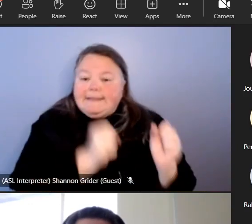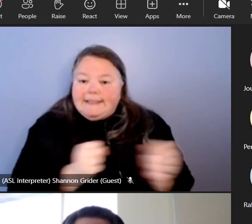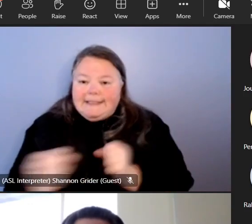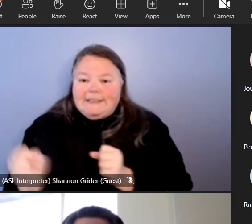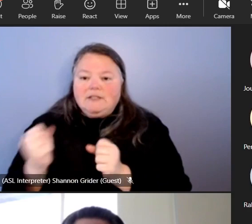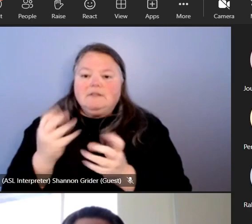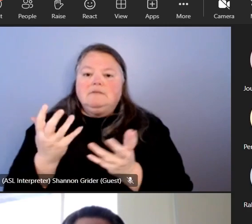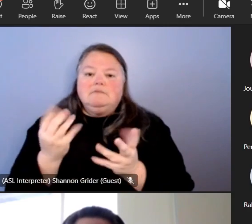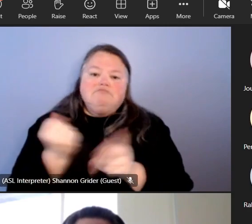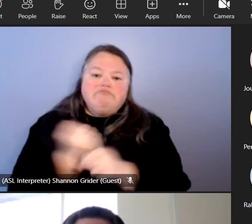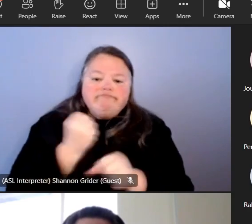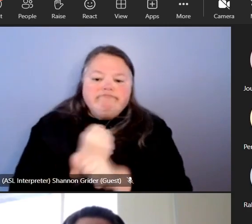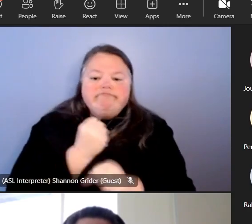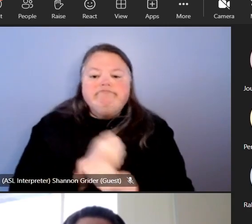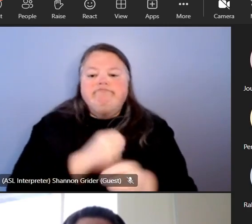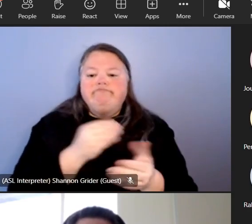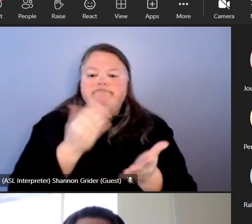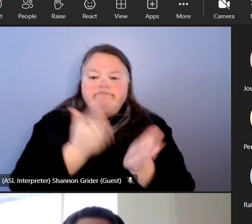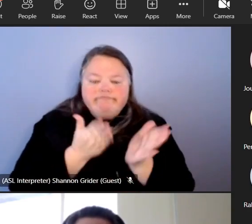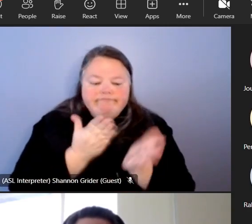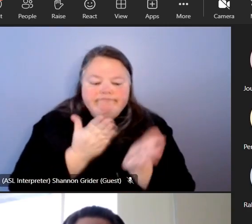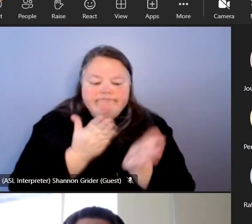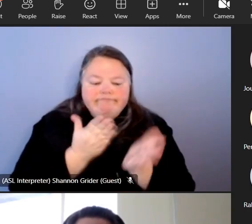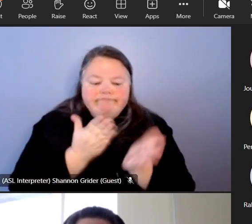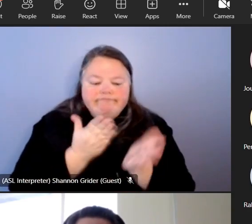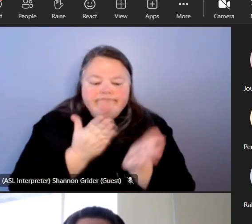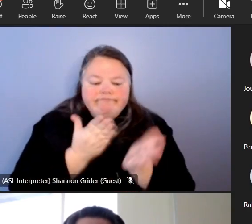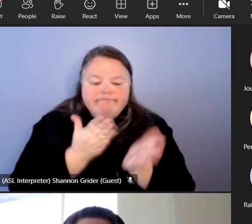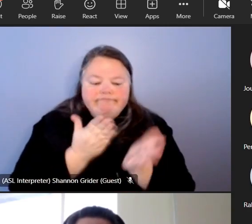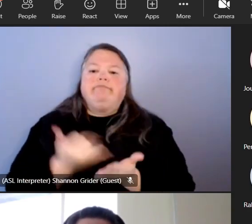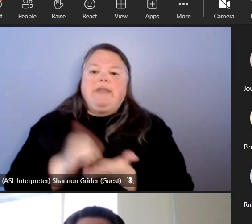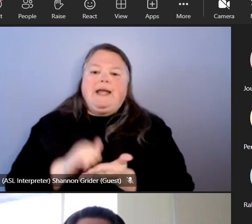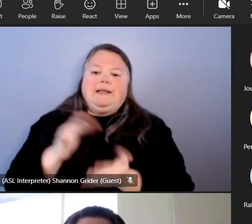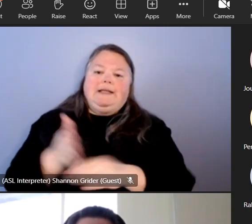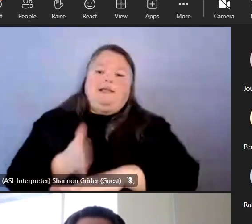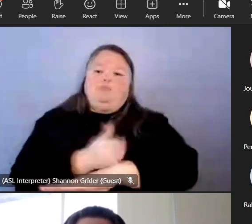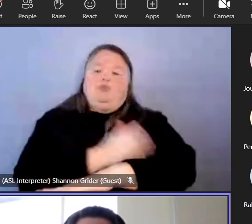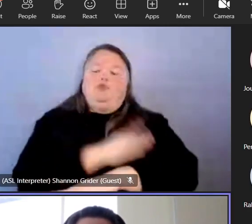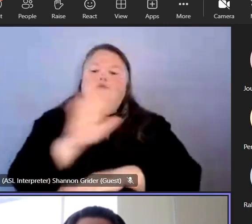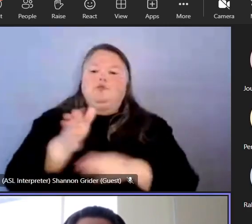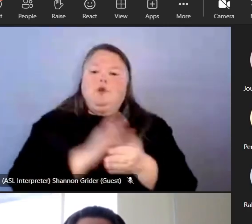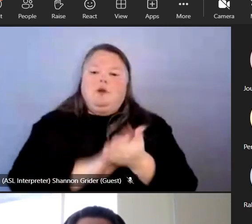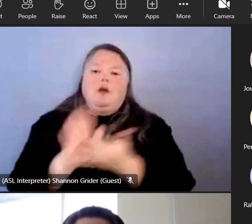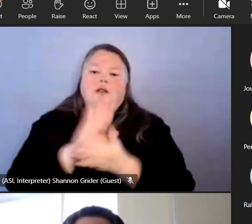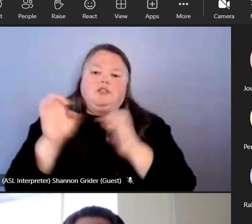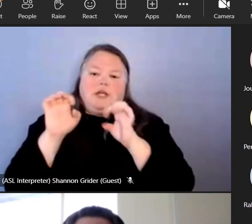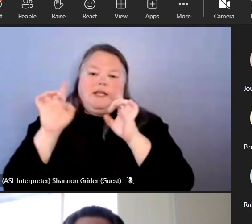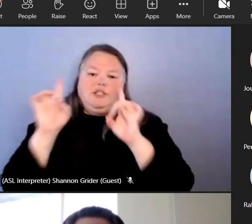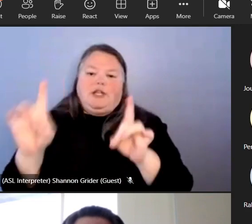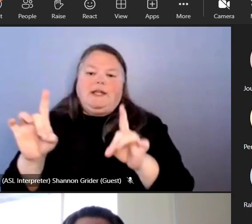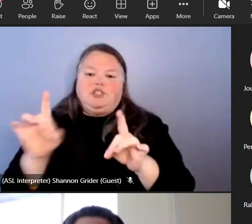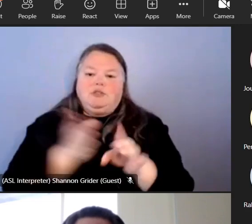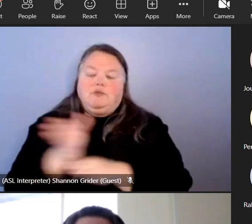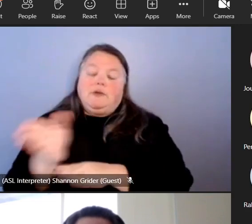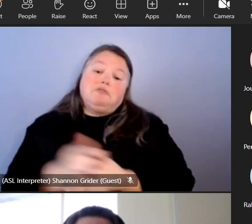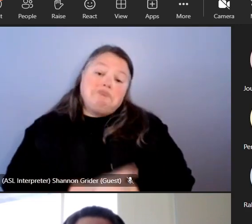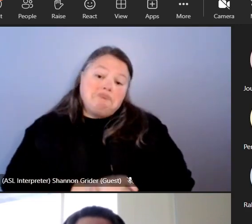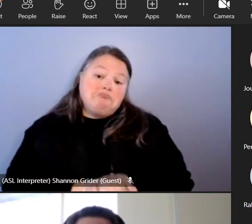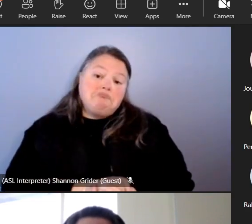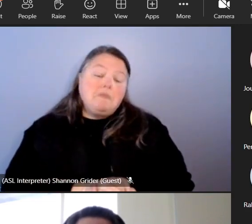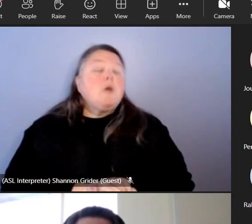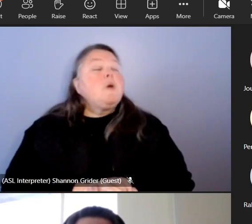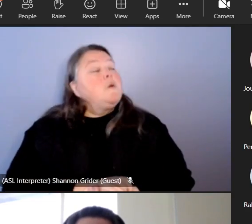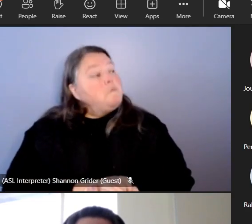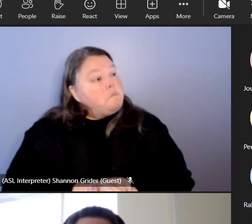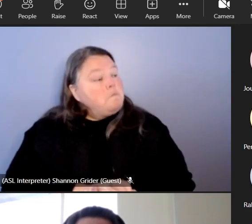it improves your post-secondary education career mm